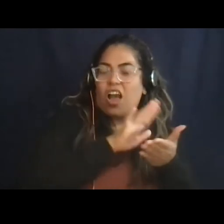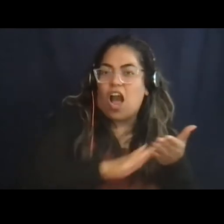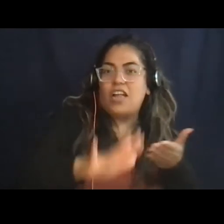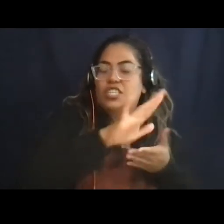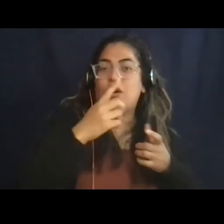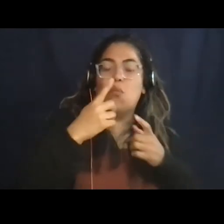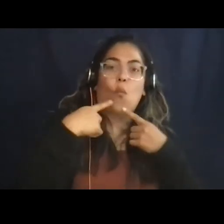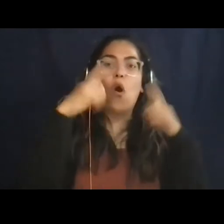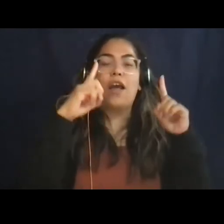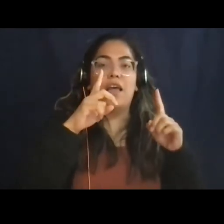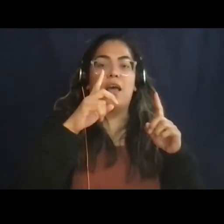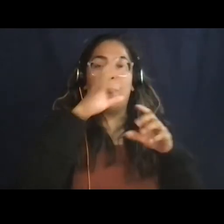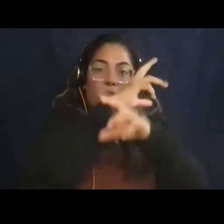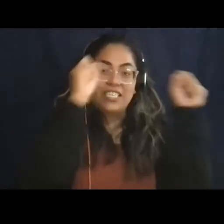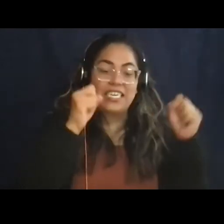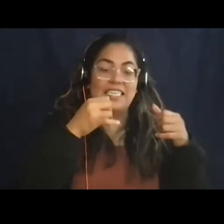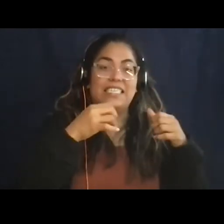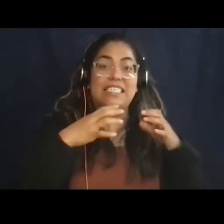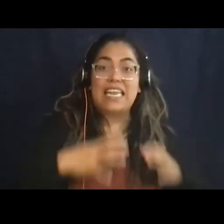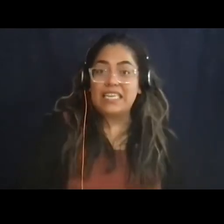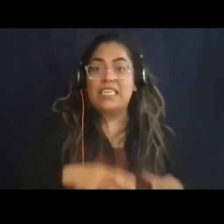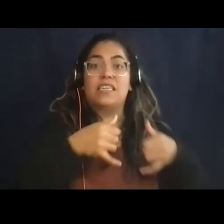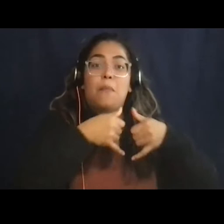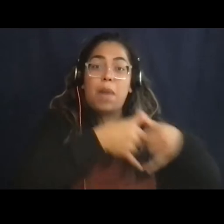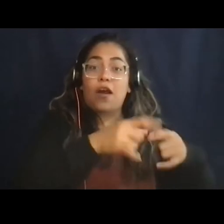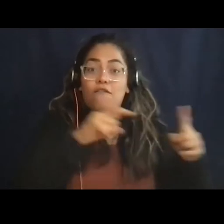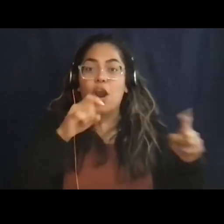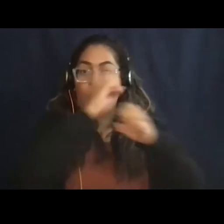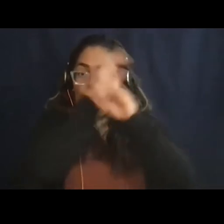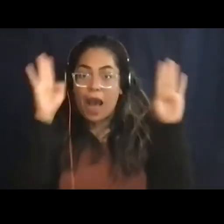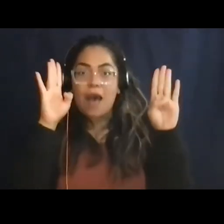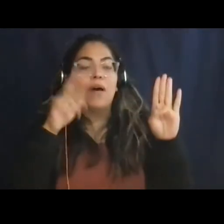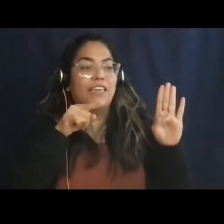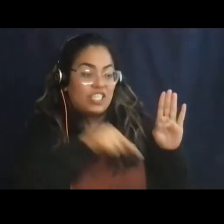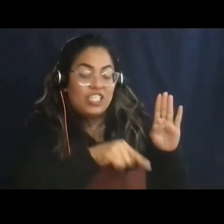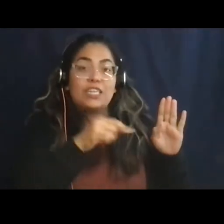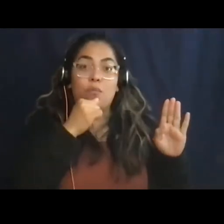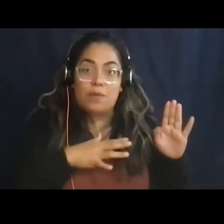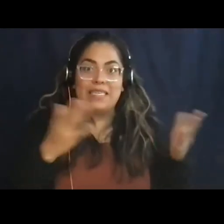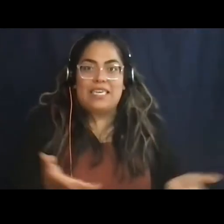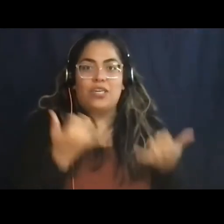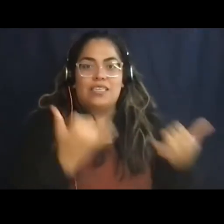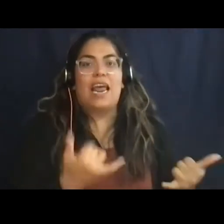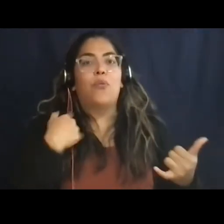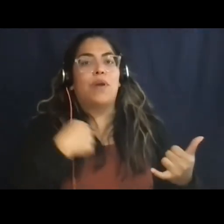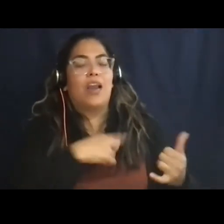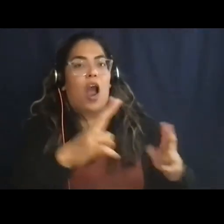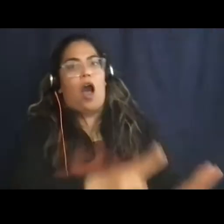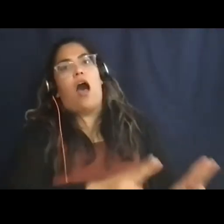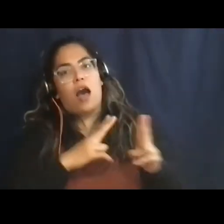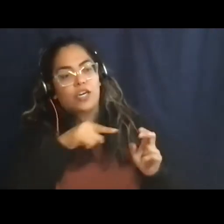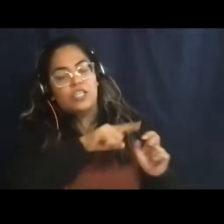Citizens Medal from President Barack Obama, is here with us today. We are really, really honored to